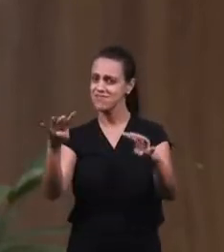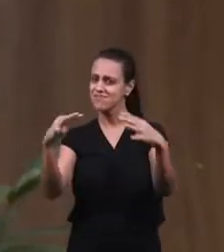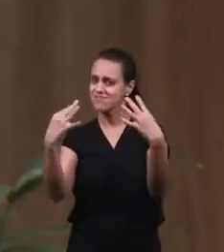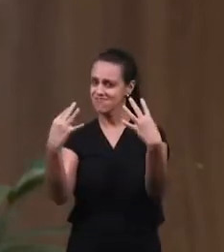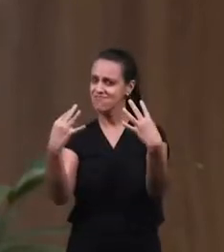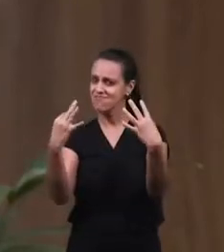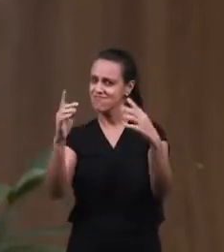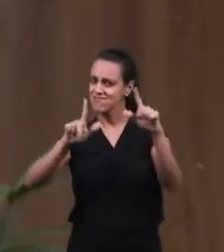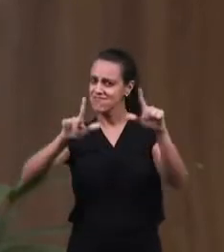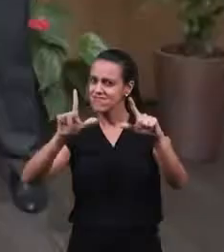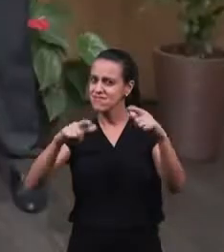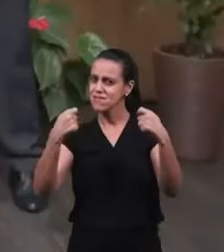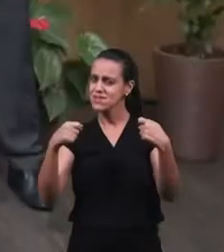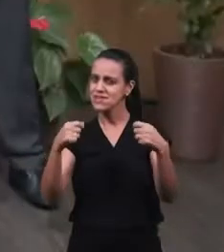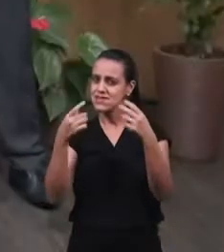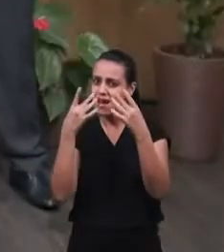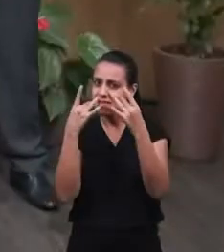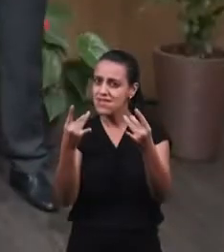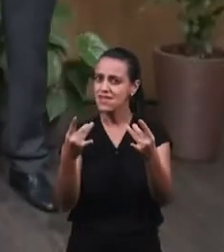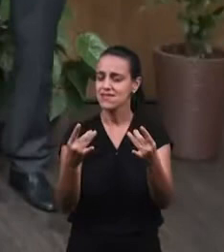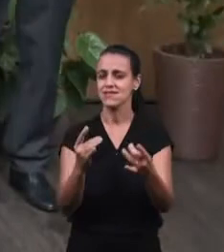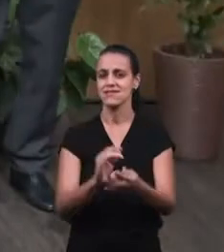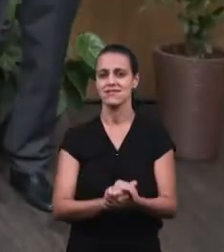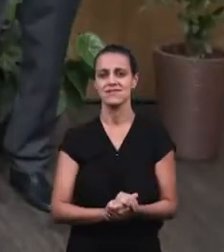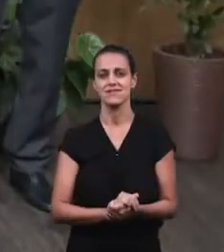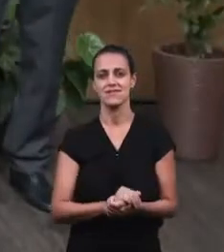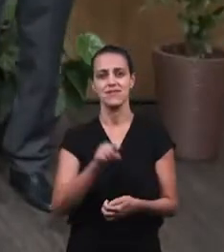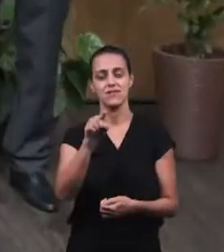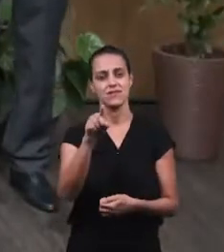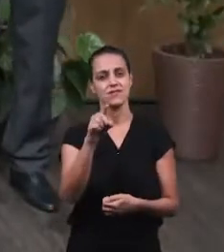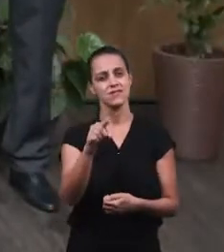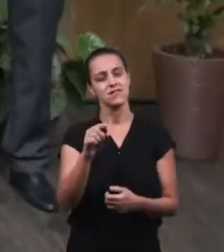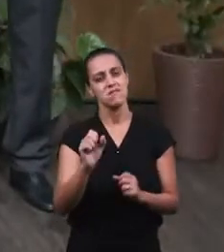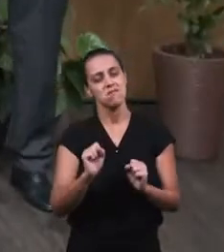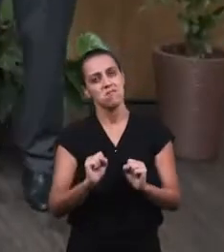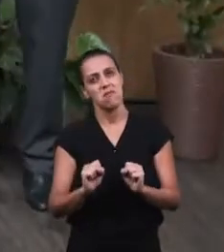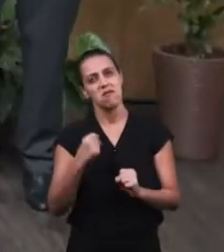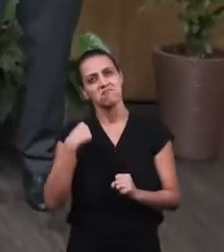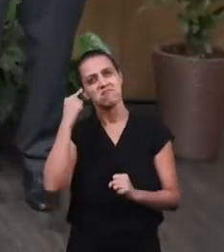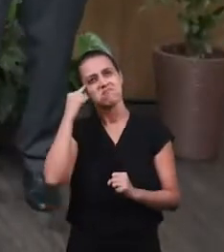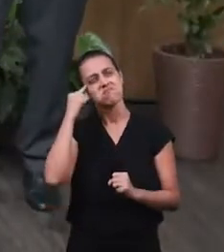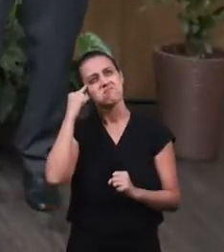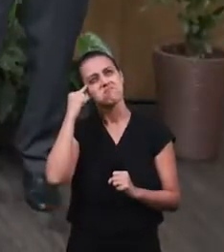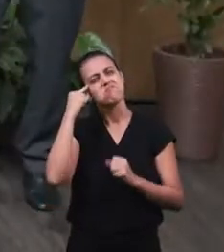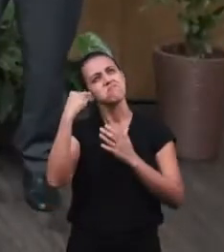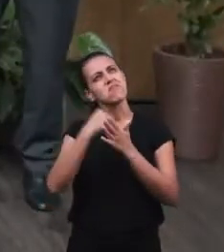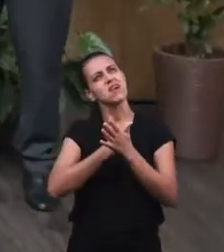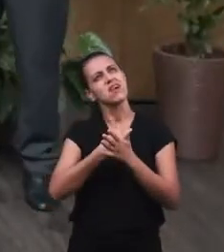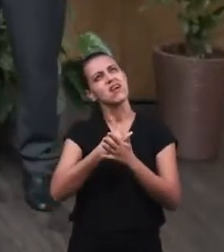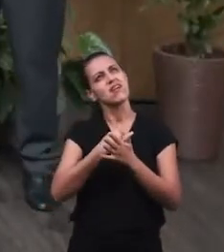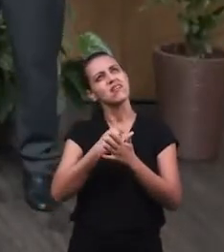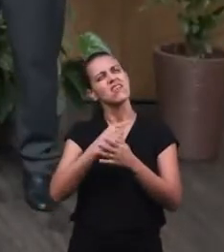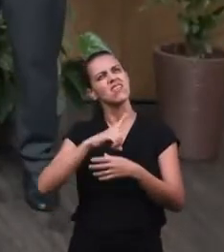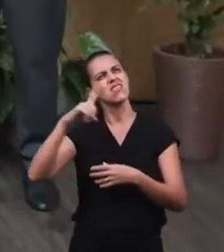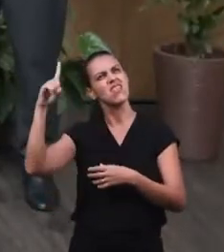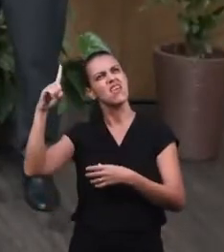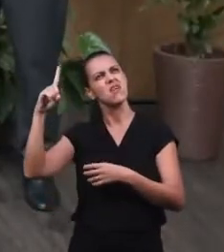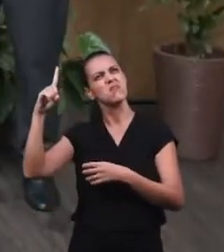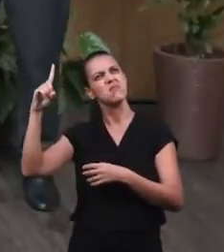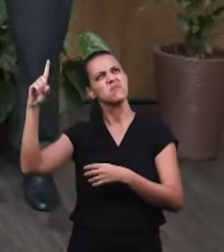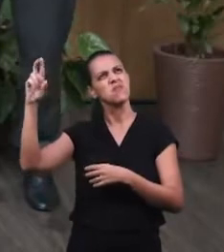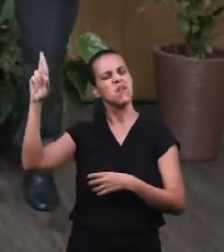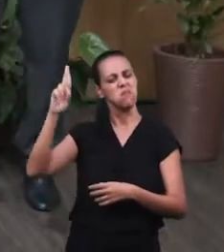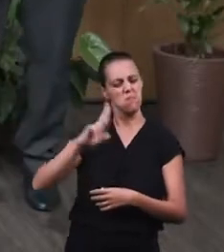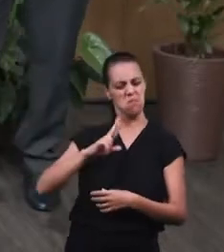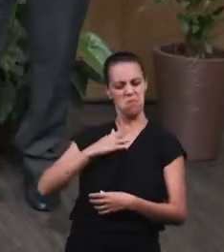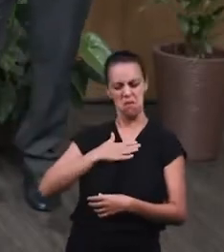be aware to this. And truly, you can even ask yourself or be questioning yourself, God has a question,